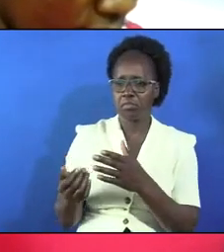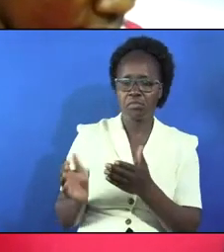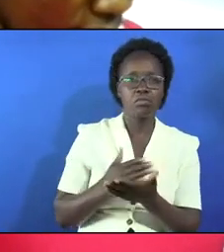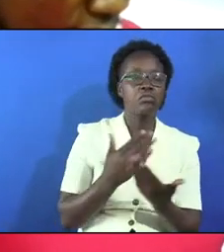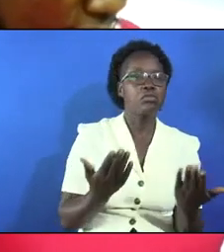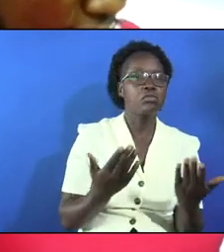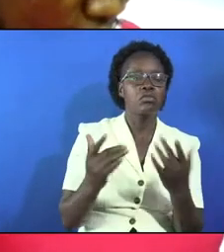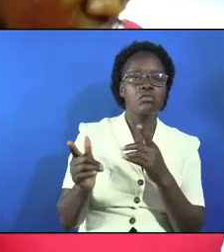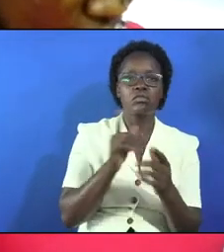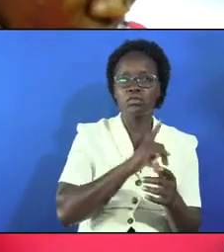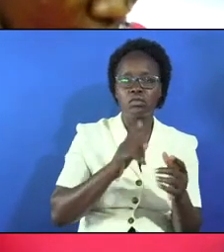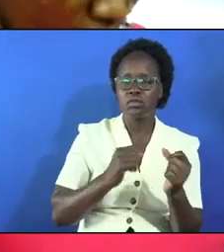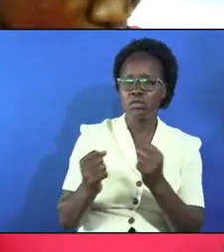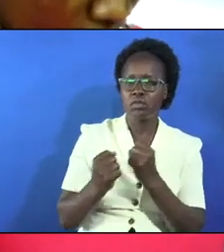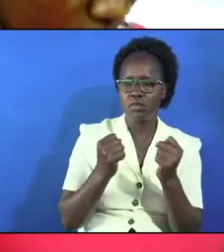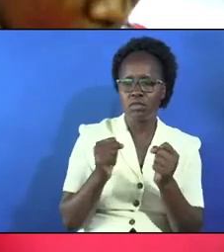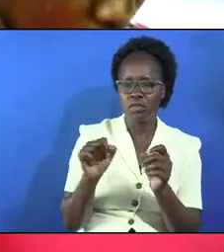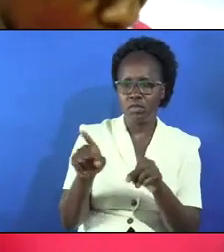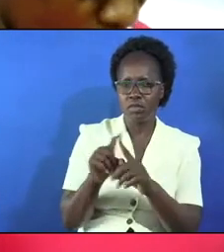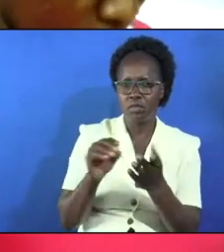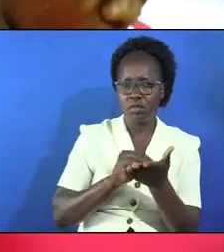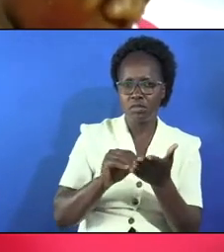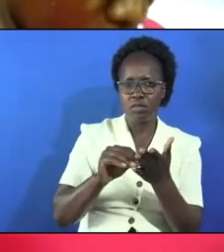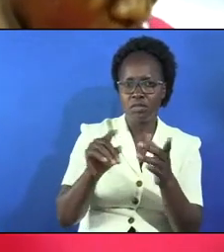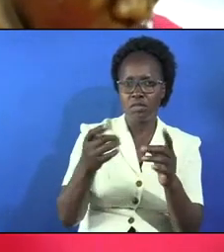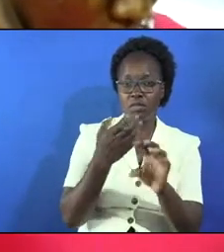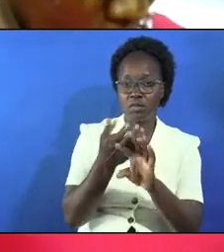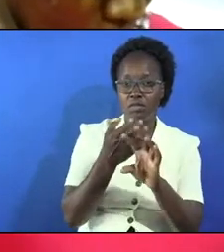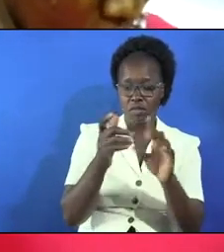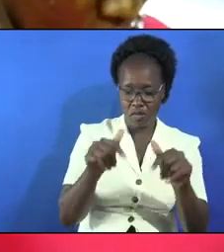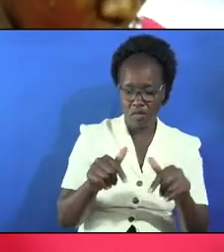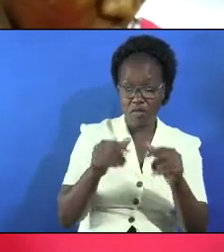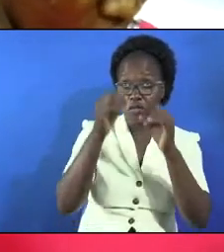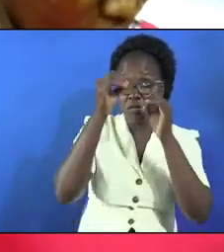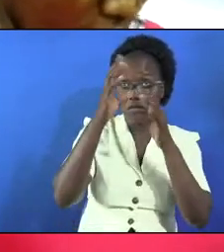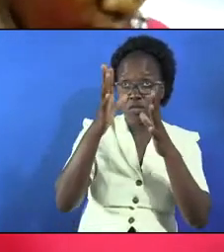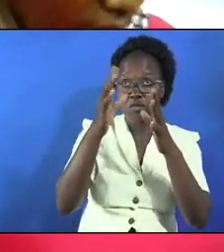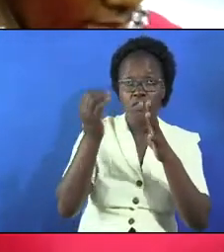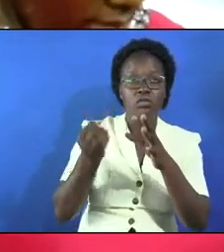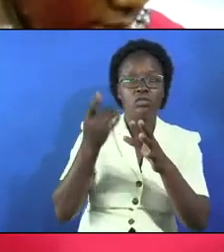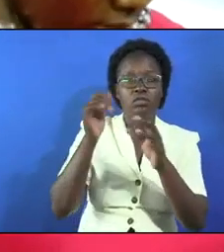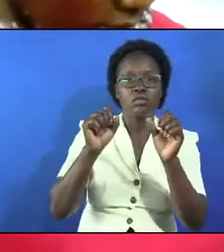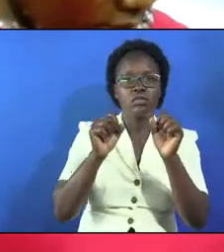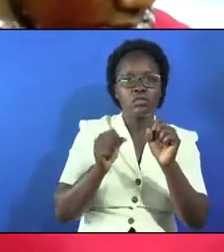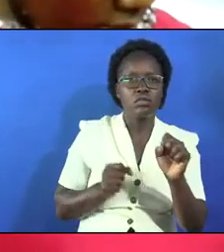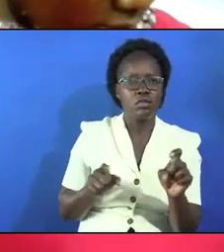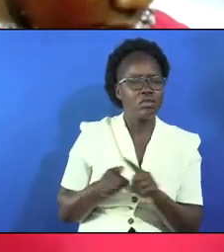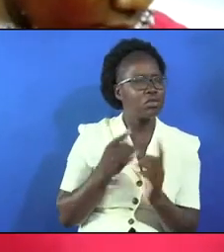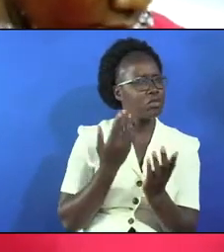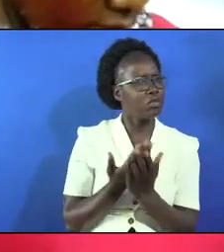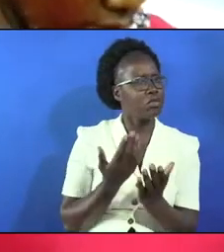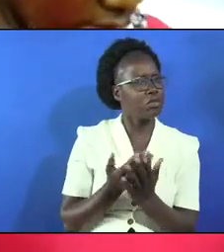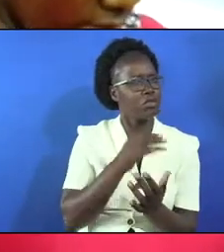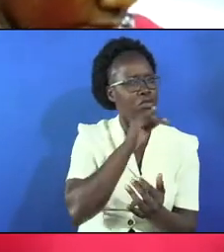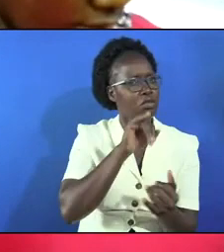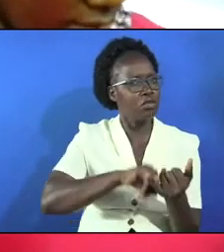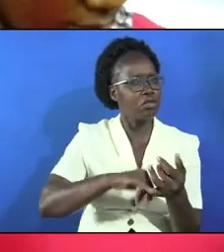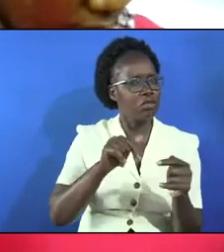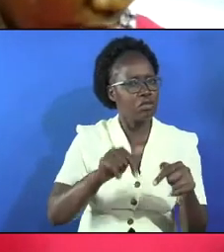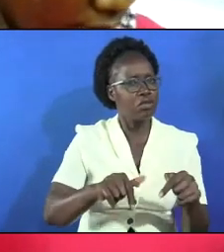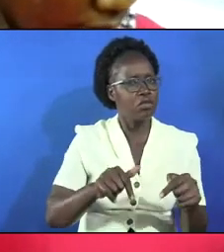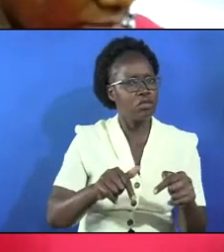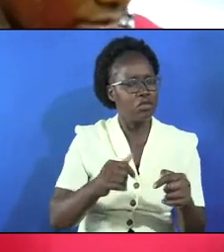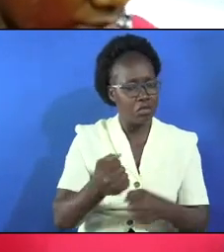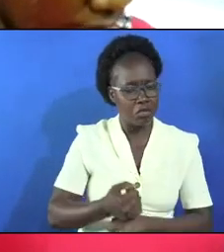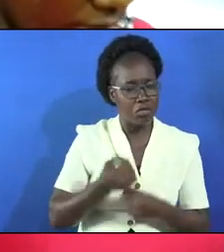lord you are powerful and you still remove stones today father understand the sister who is pleading for her husband today